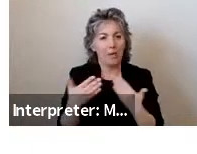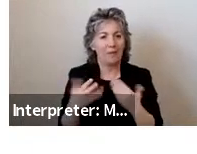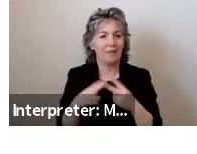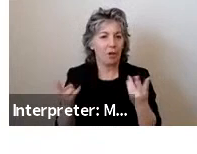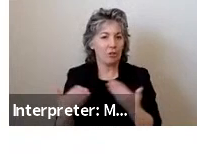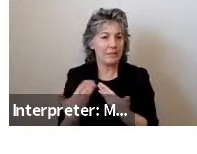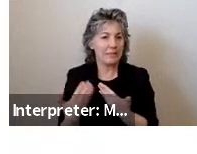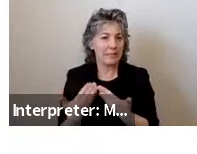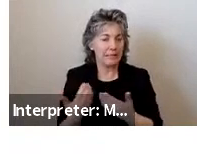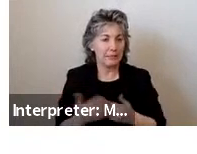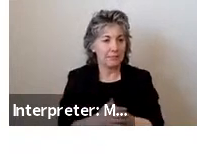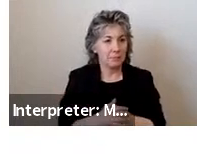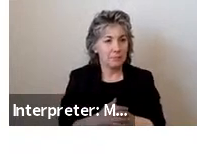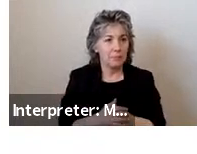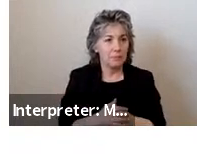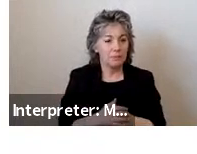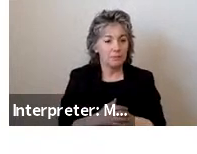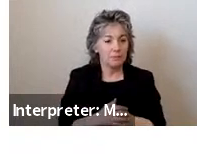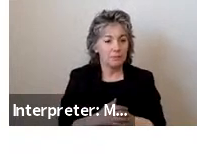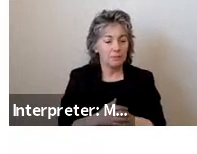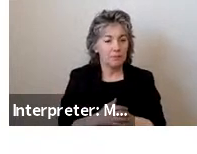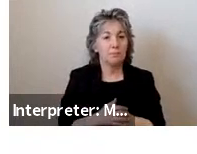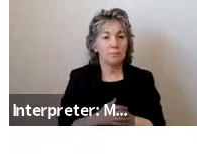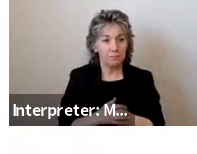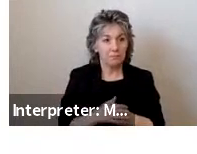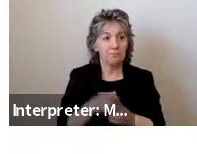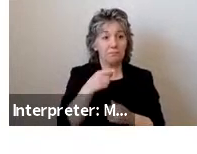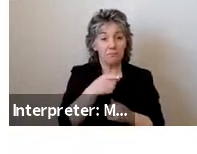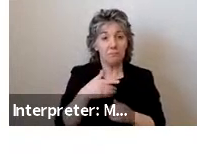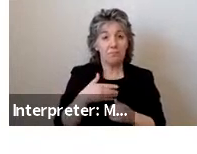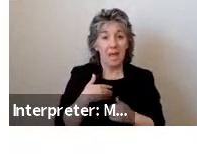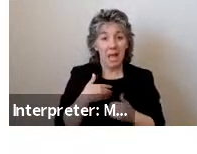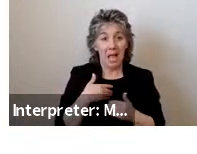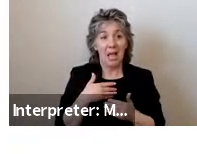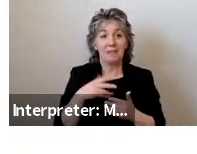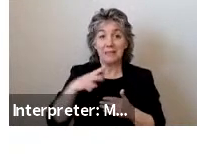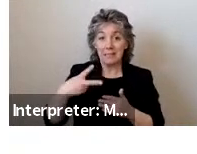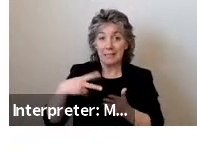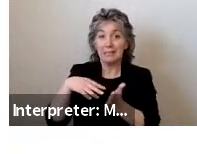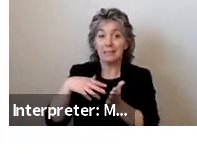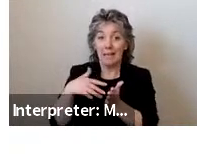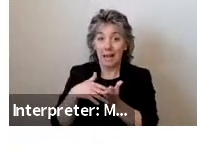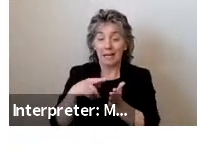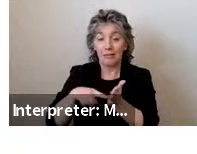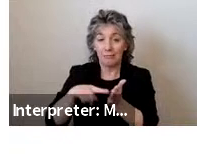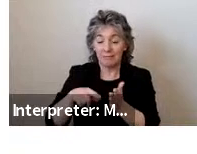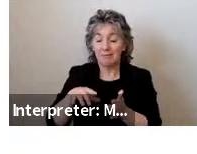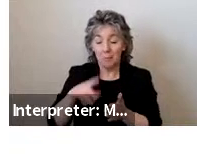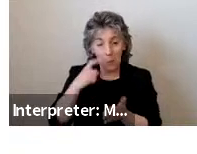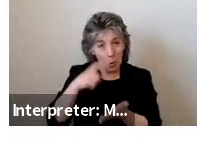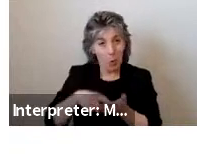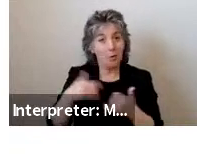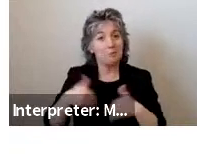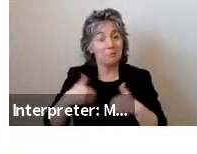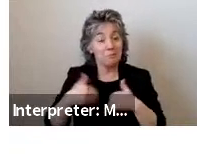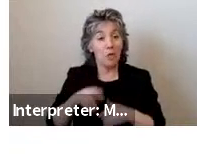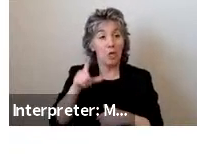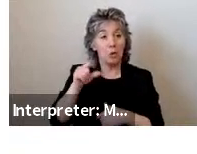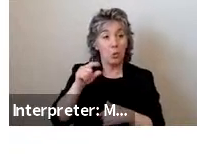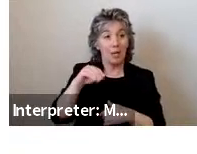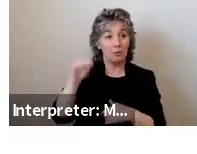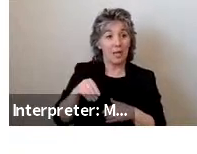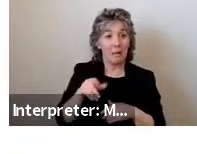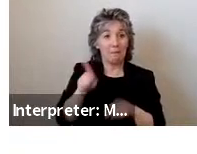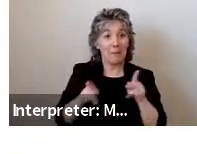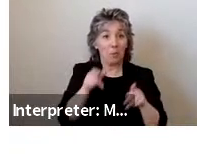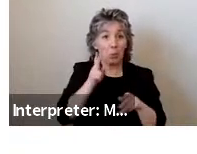Okay, this study also had some very notable findings. 20% of manual wheelchair users